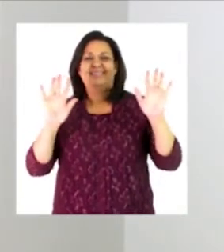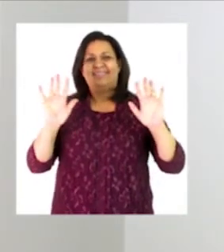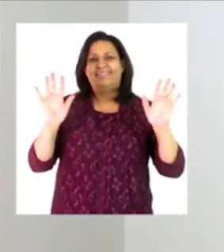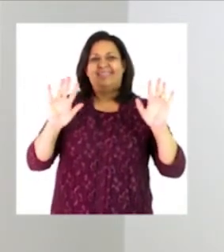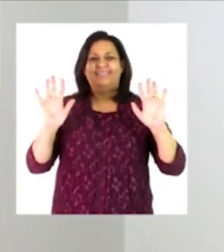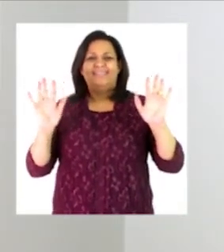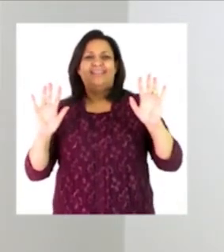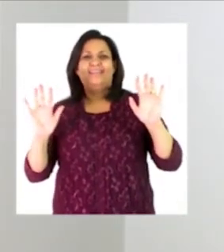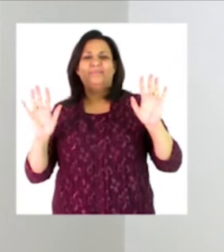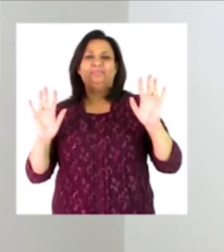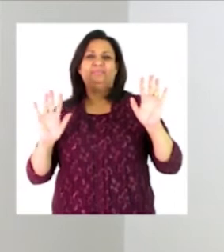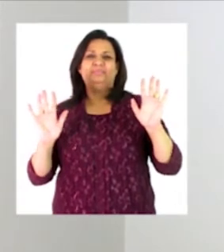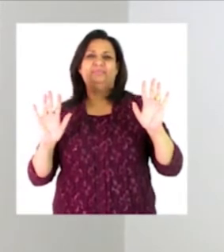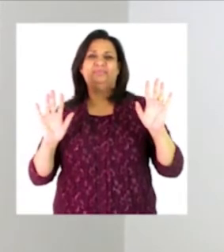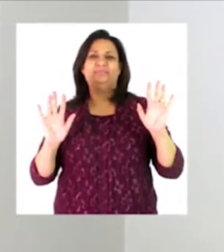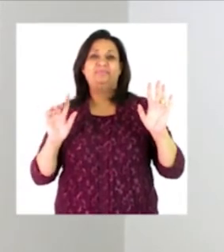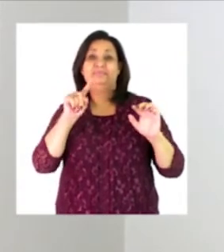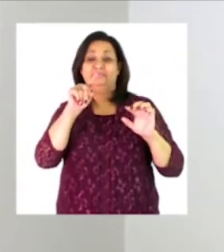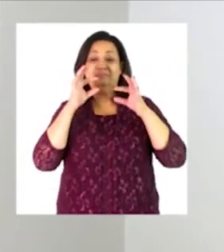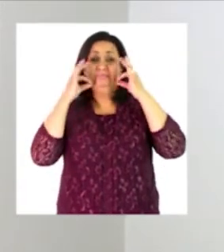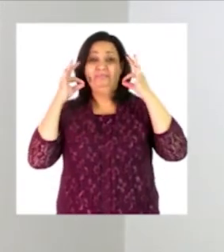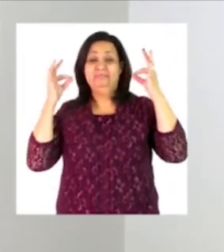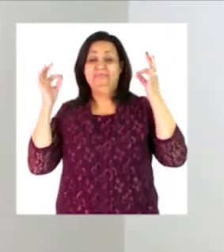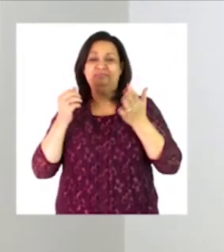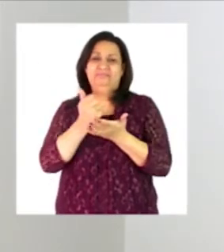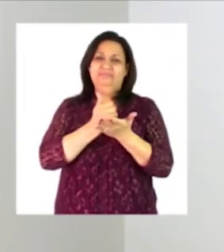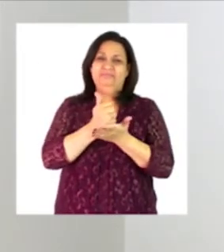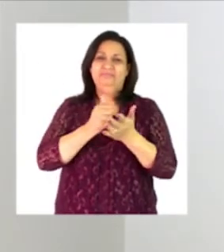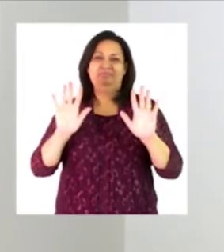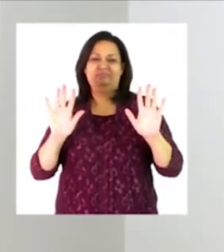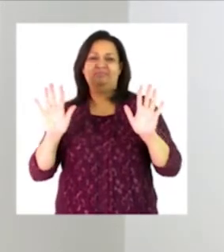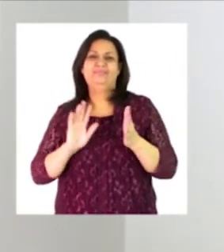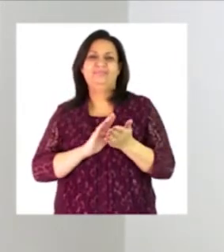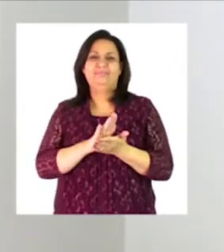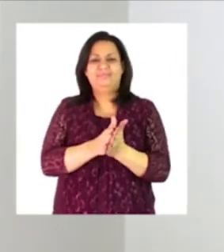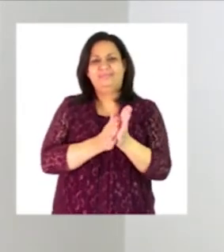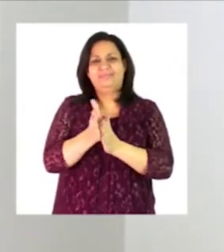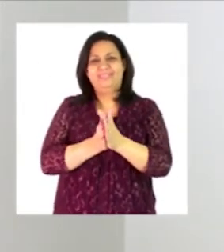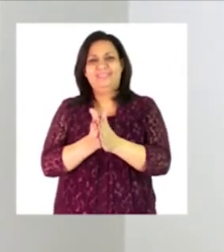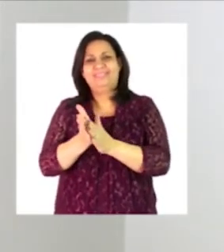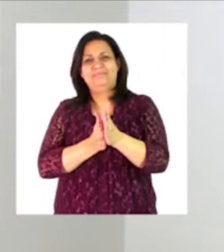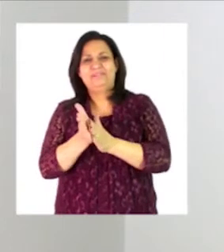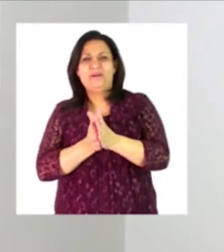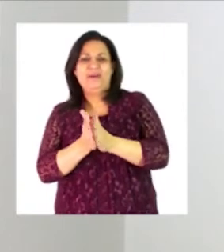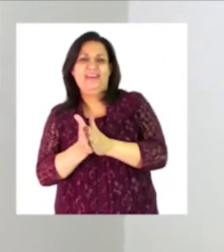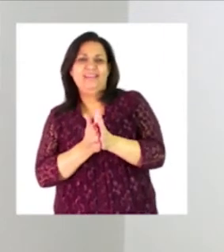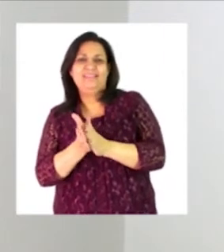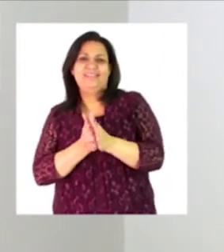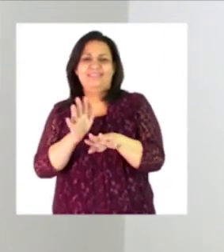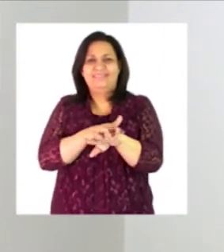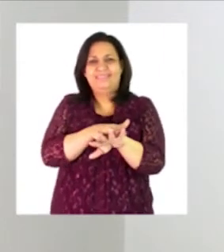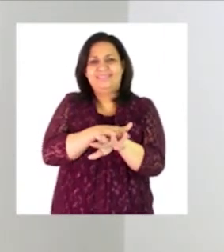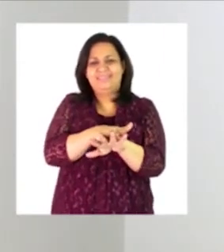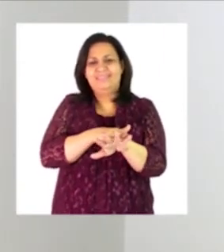and mine are clean we have sanitized rub rub rub rub rub your hands